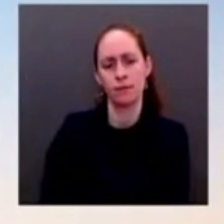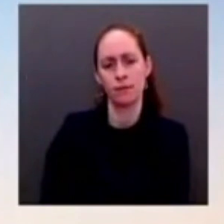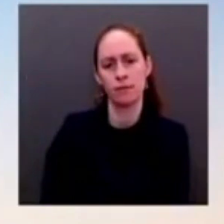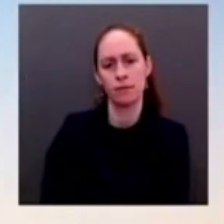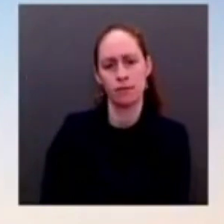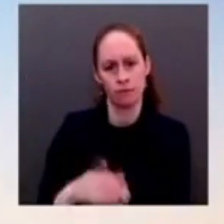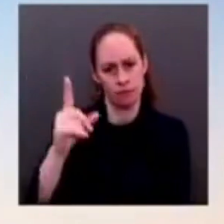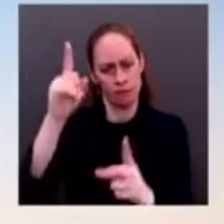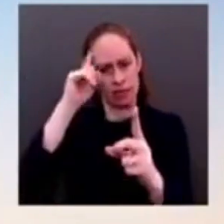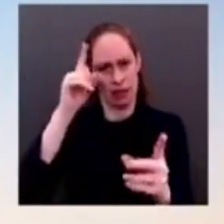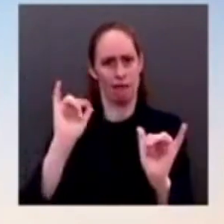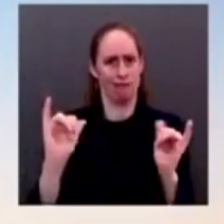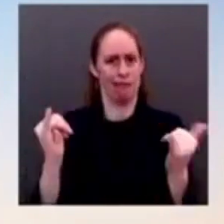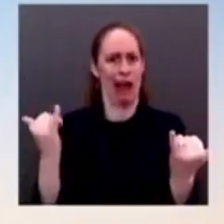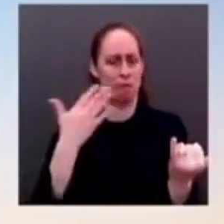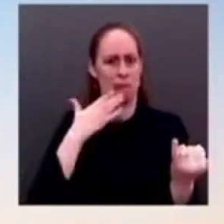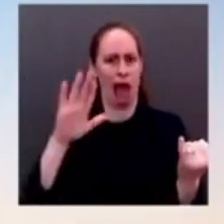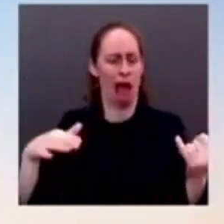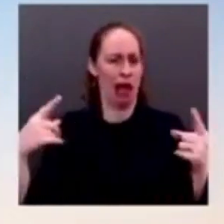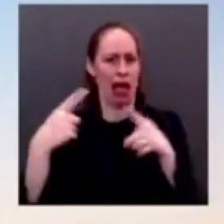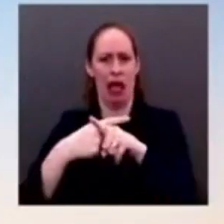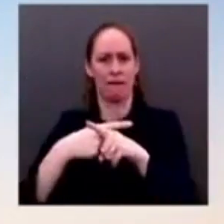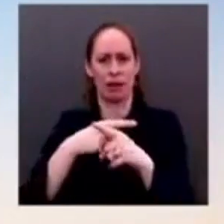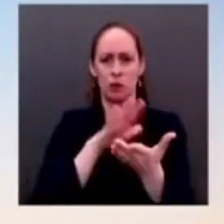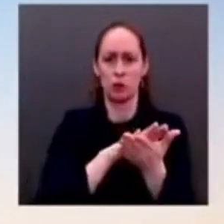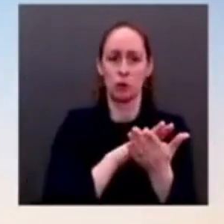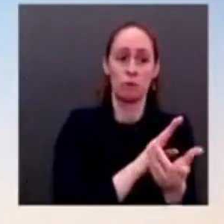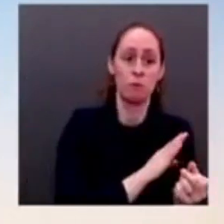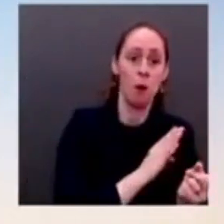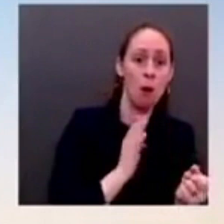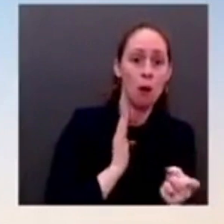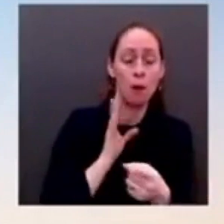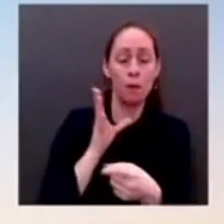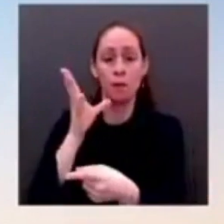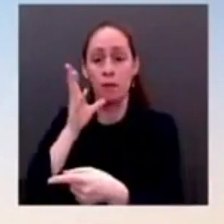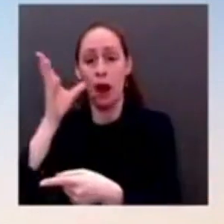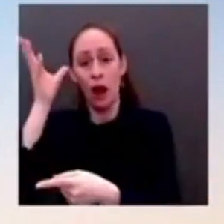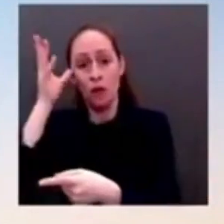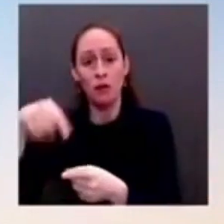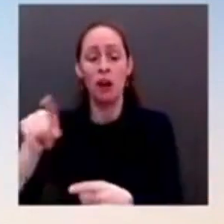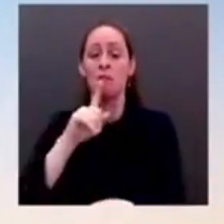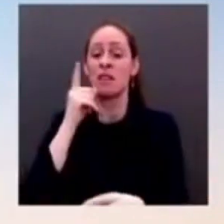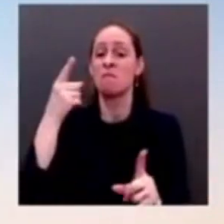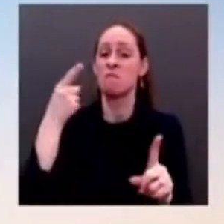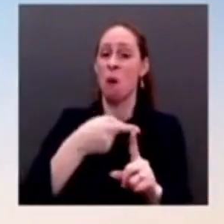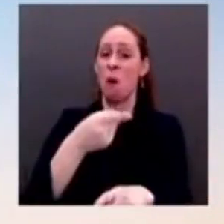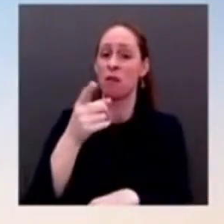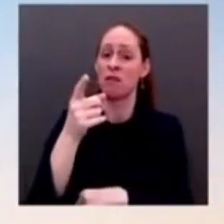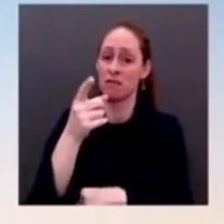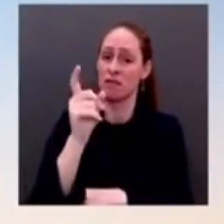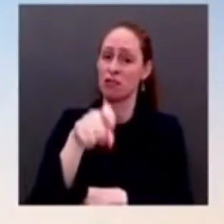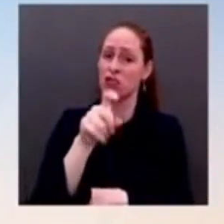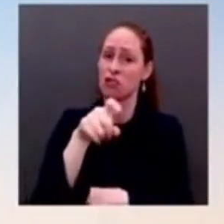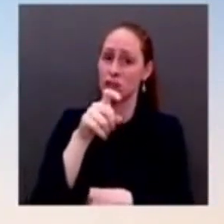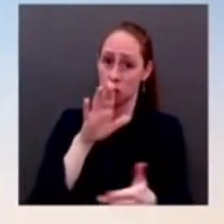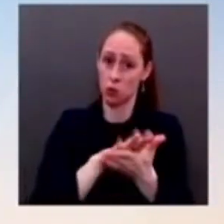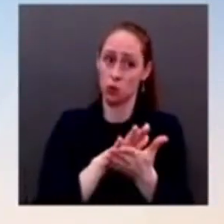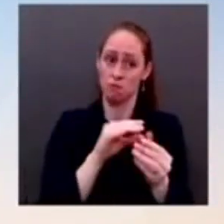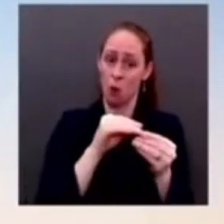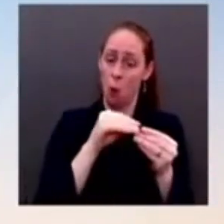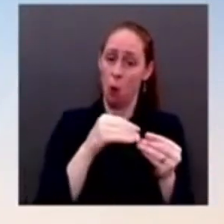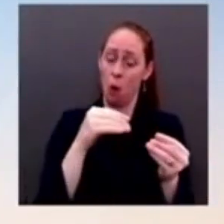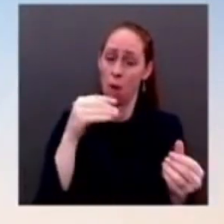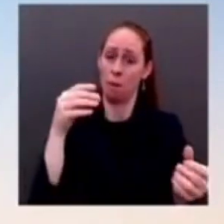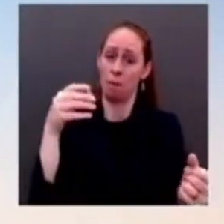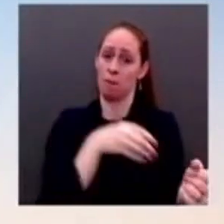parents, the school board members should have more of a say in what it's actually not what I said. I think everybody should abide by public